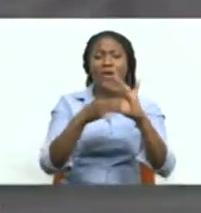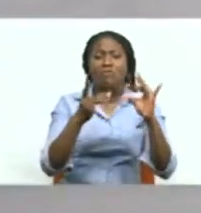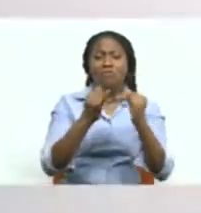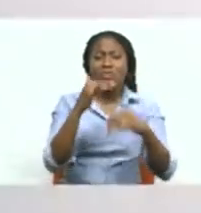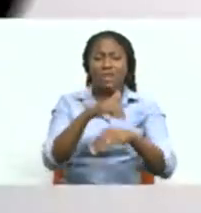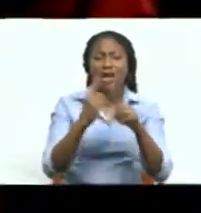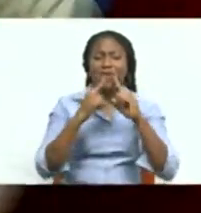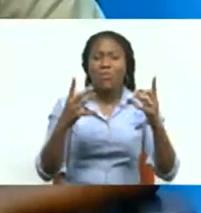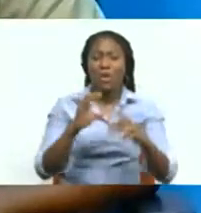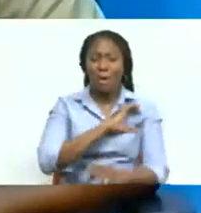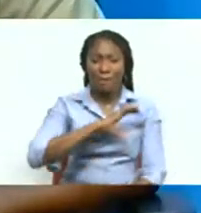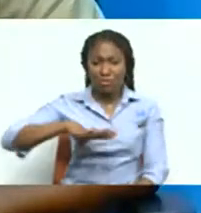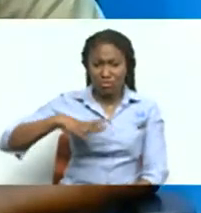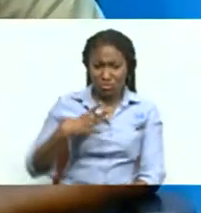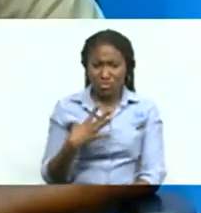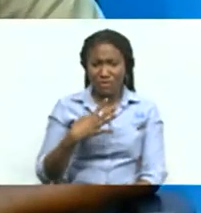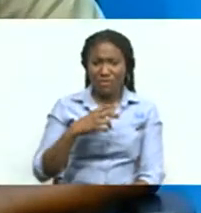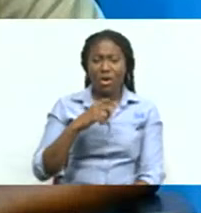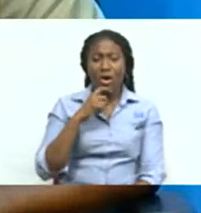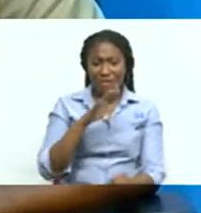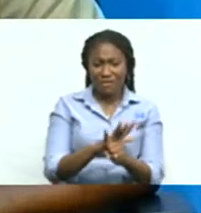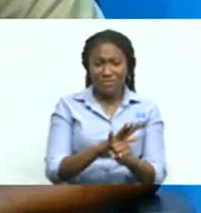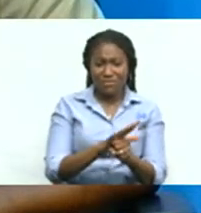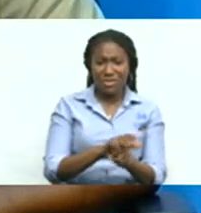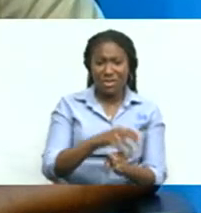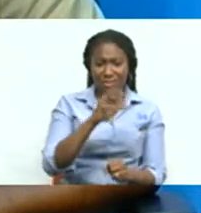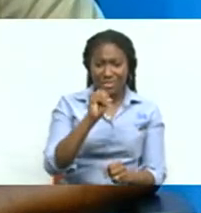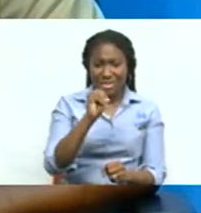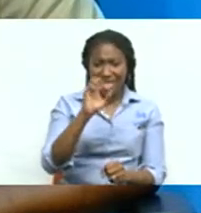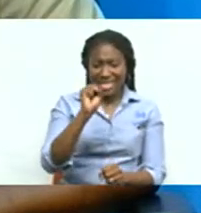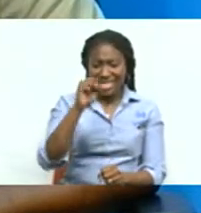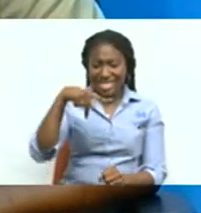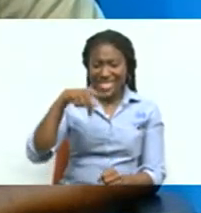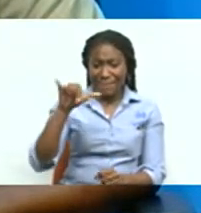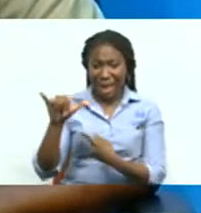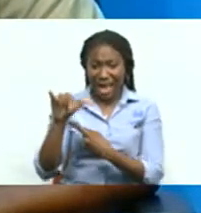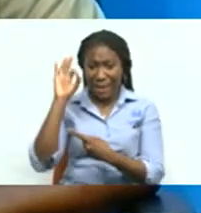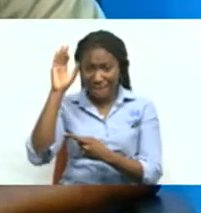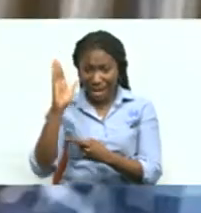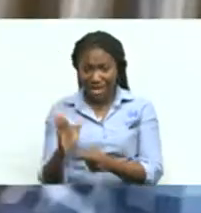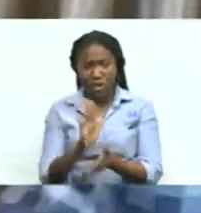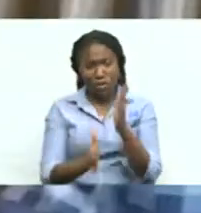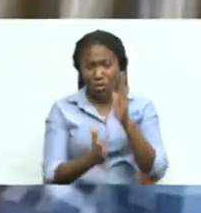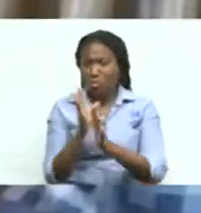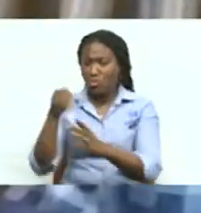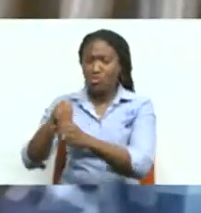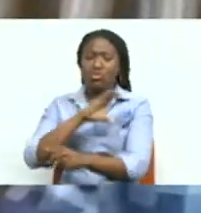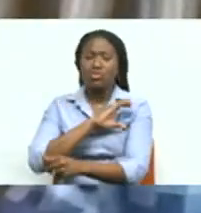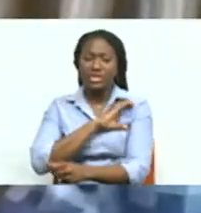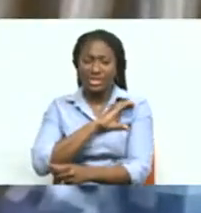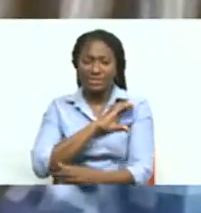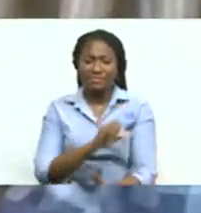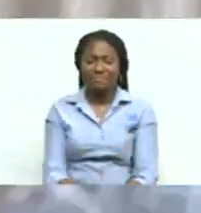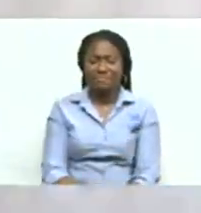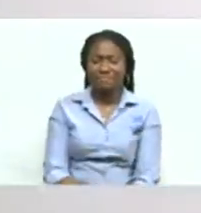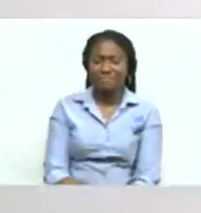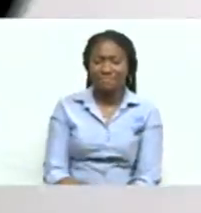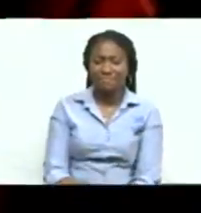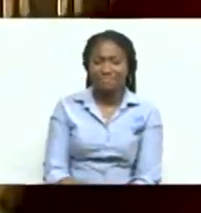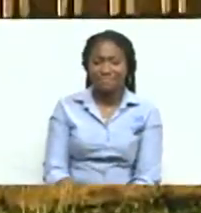tonight the police commissioner confirms self-professed spy pastor ian brown is no longer a special reserve police officer